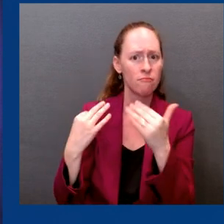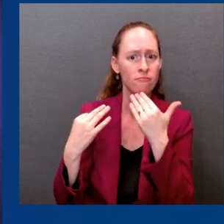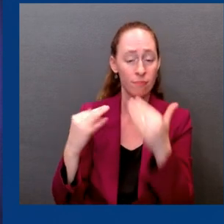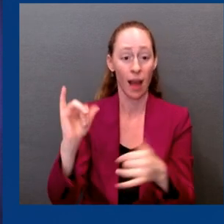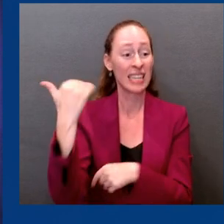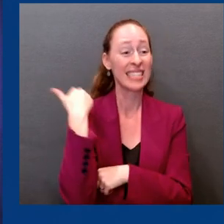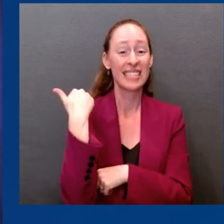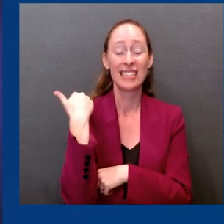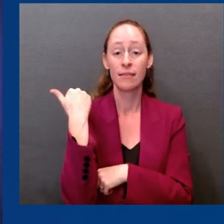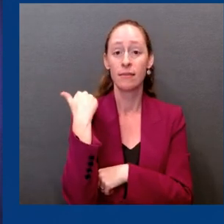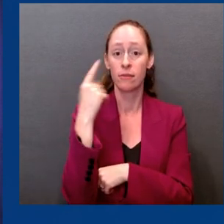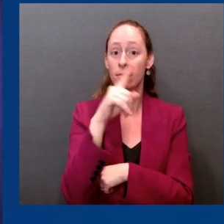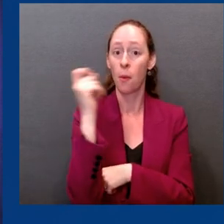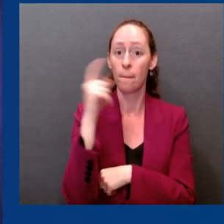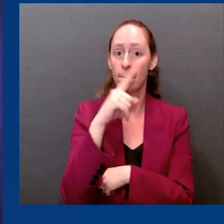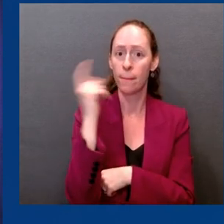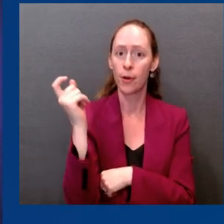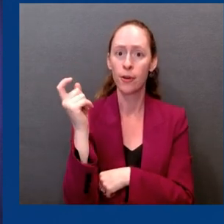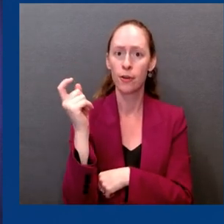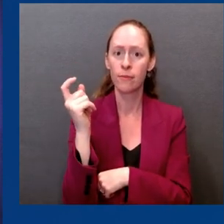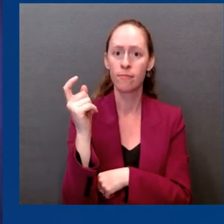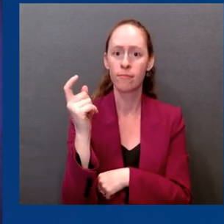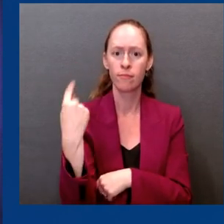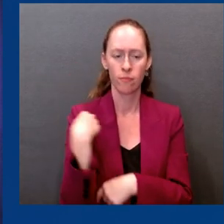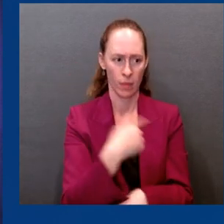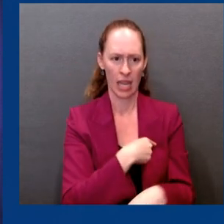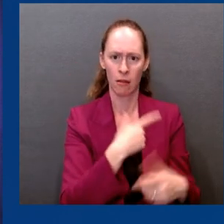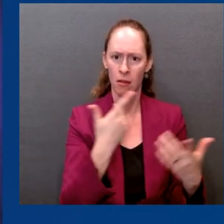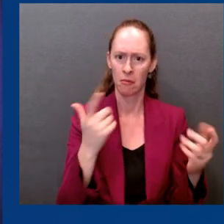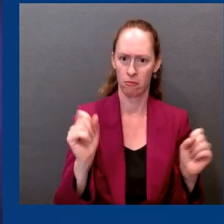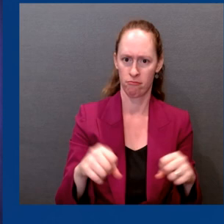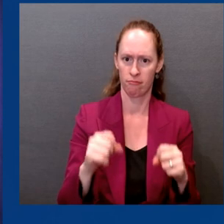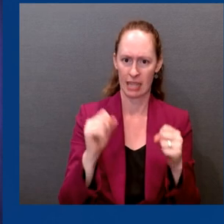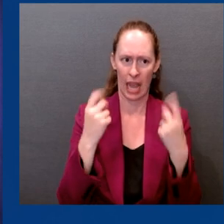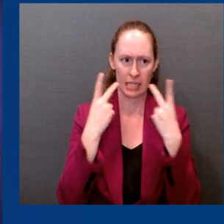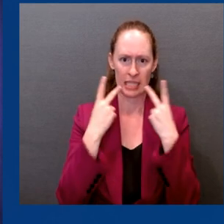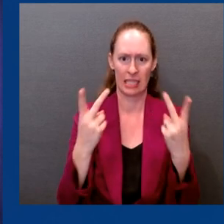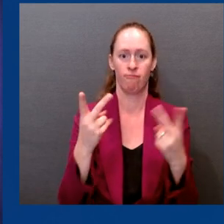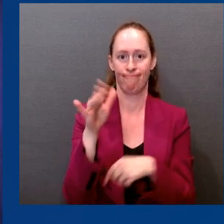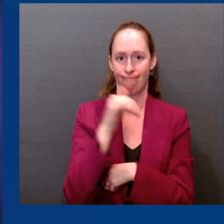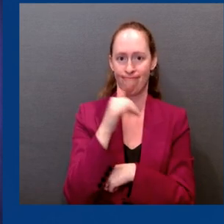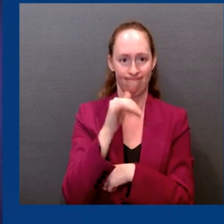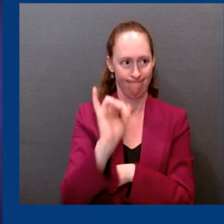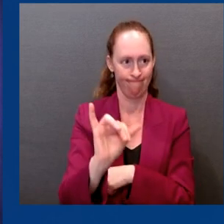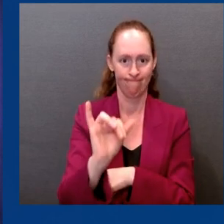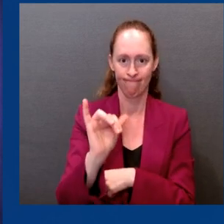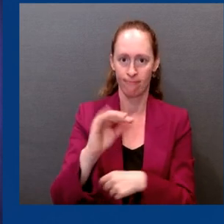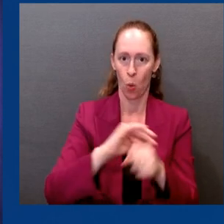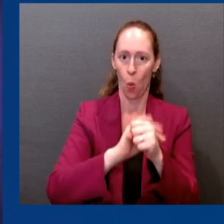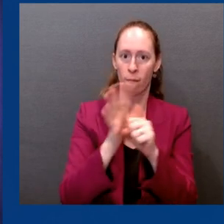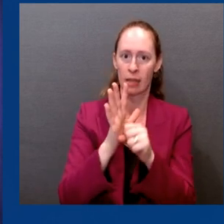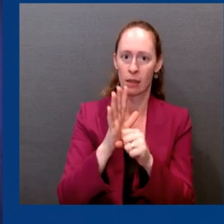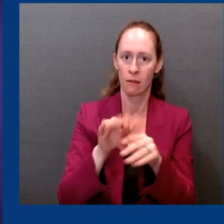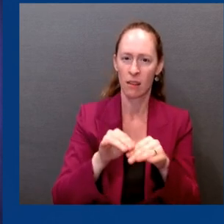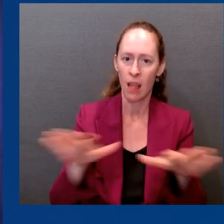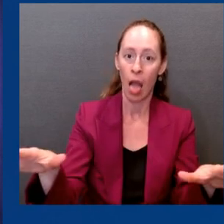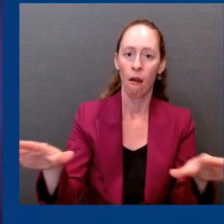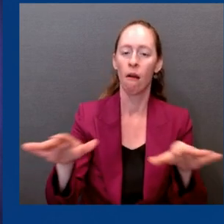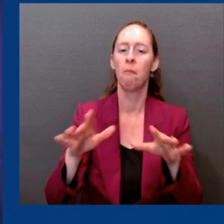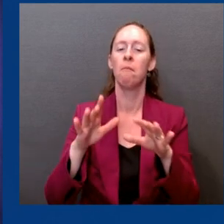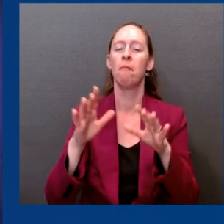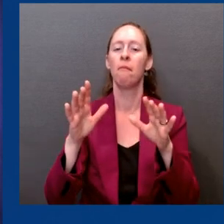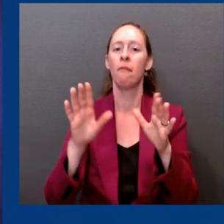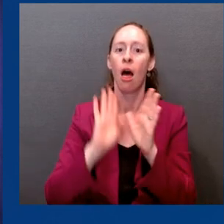-19 and move forward safely. We did a briefing here early in the summer about the BA-5 subvariant as it became dominant.